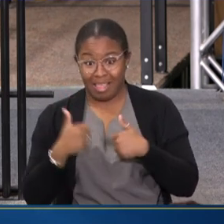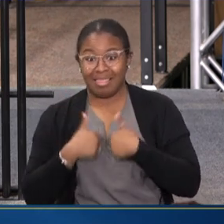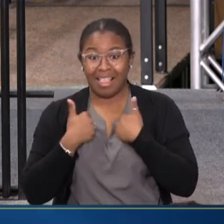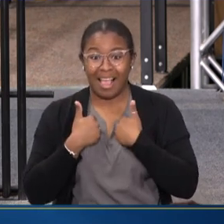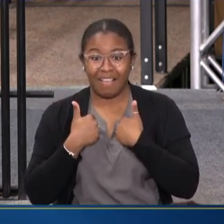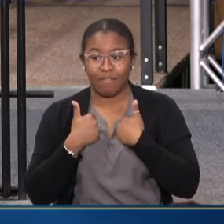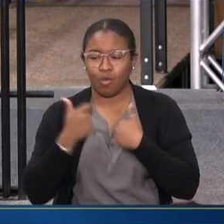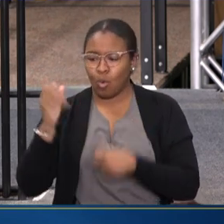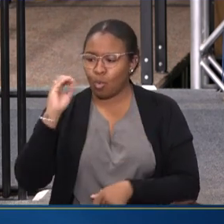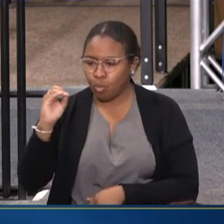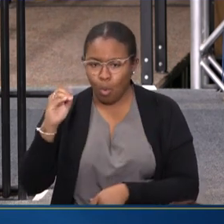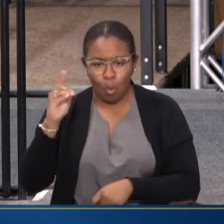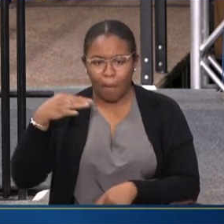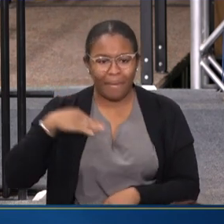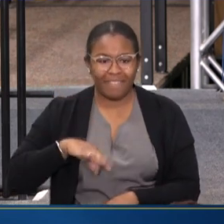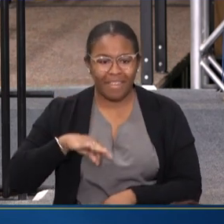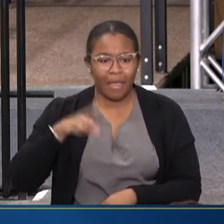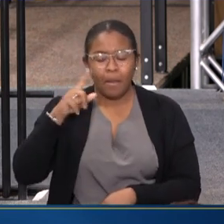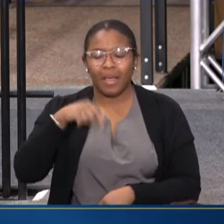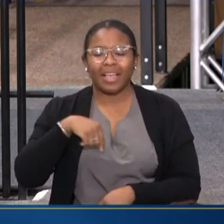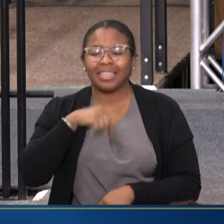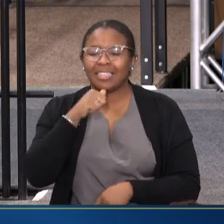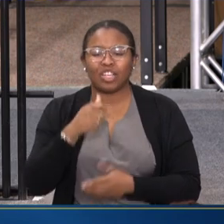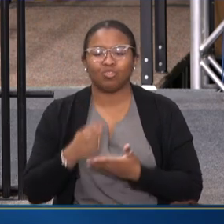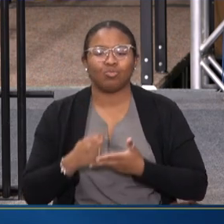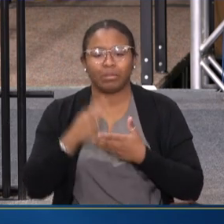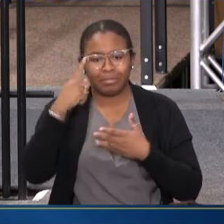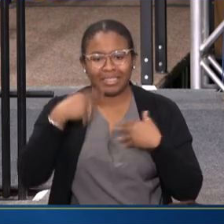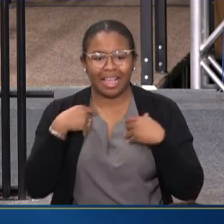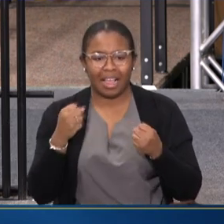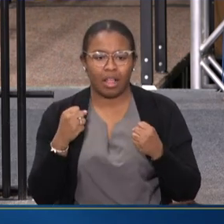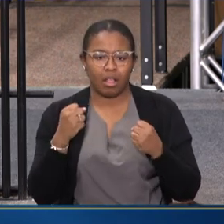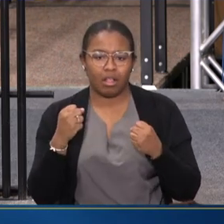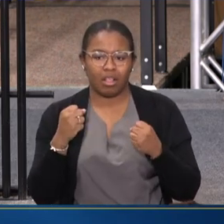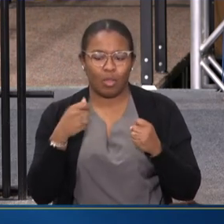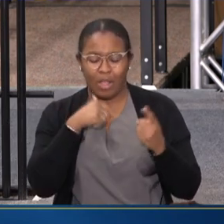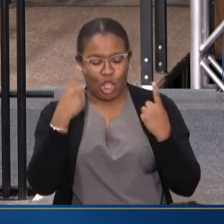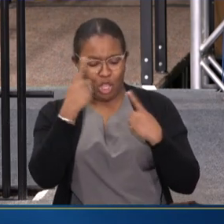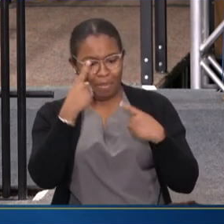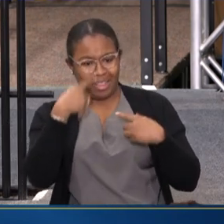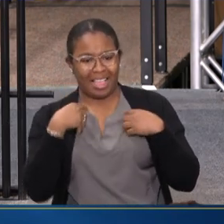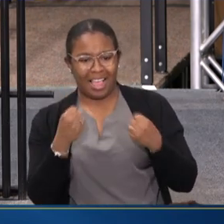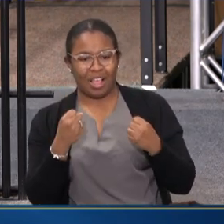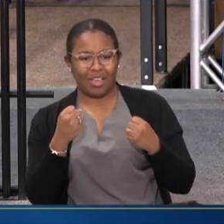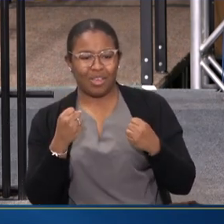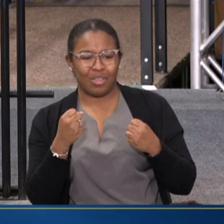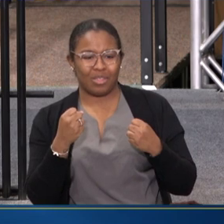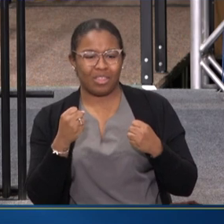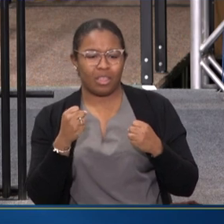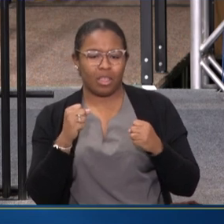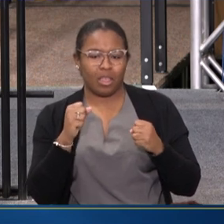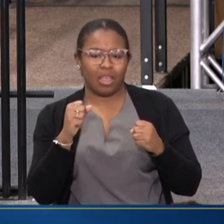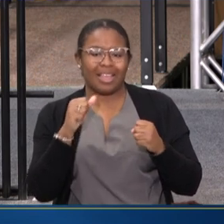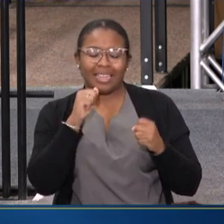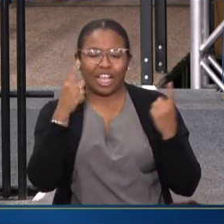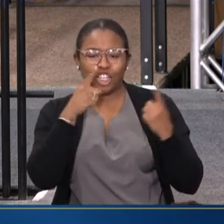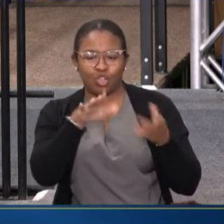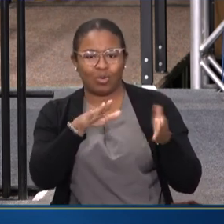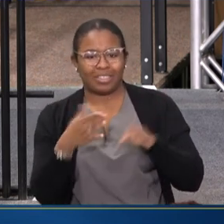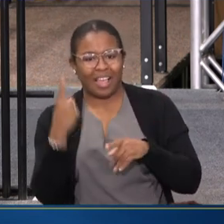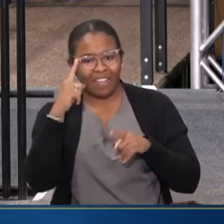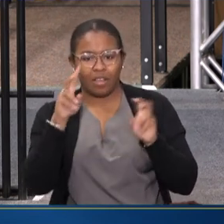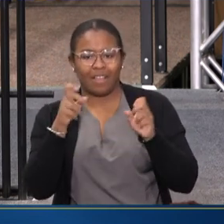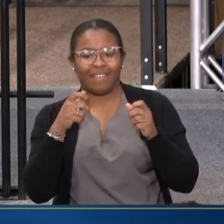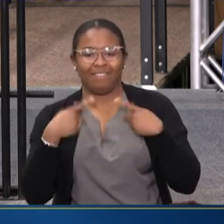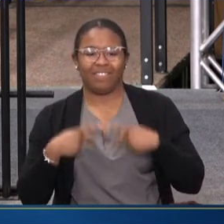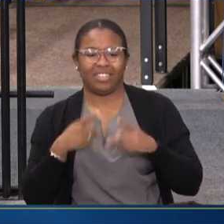NO BENEFITS. BECAUSE WE DIDN'T TREAT MENTAL HEALTH AS IF YOU DIED IN THE LINE OF DUTY FOR PHYSICAL HEALTH. THAT BILL